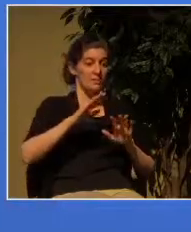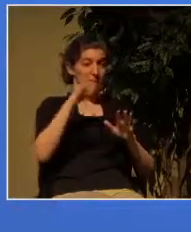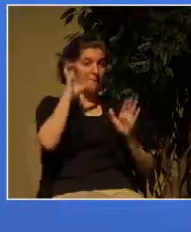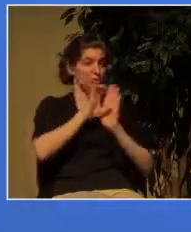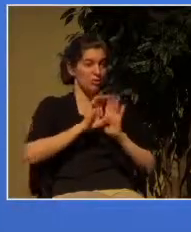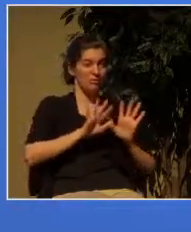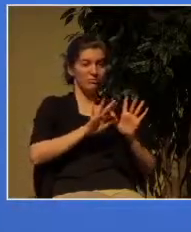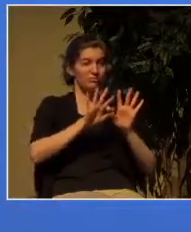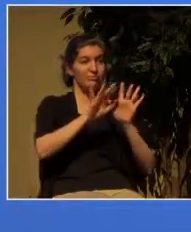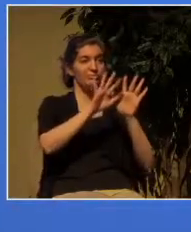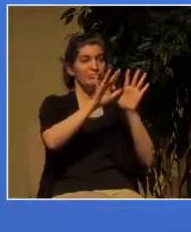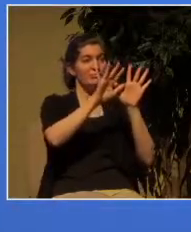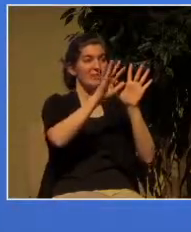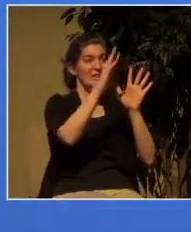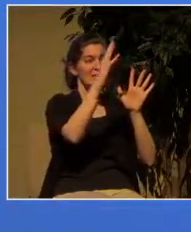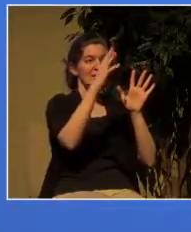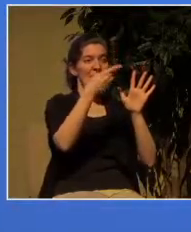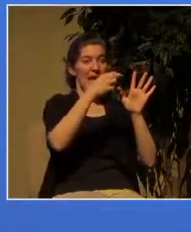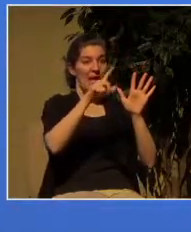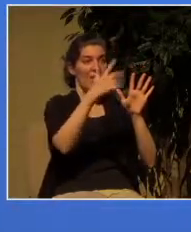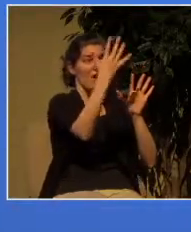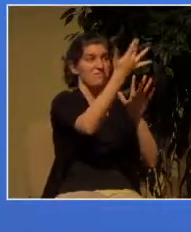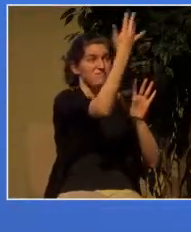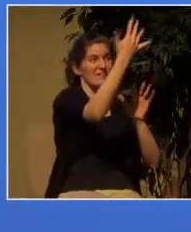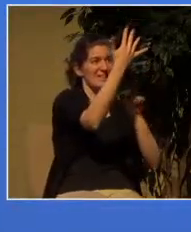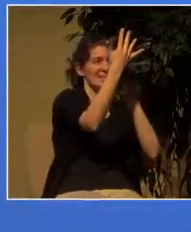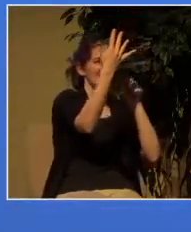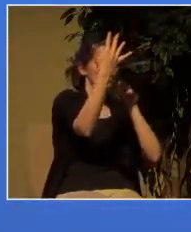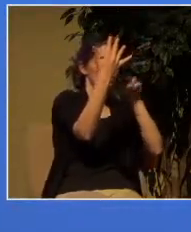that's an interesting little aside